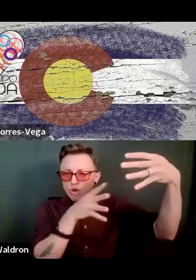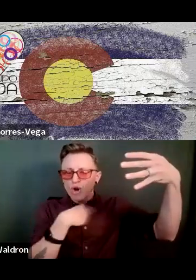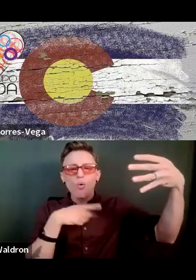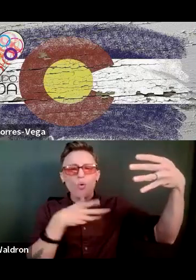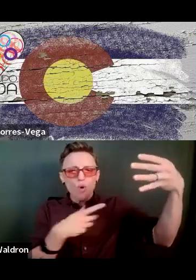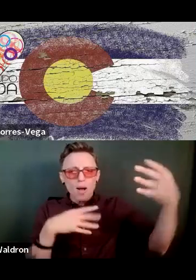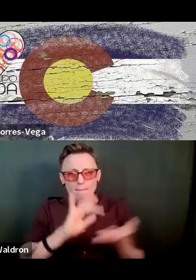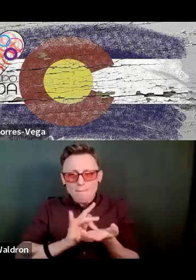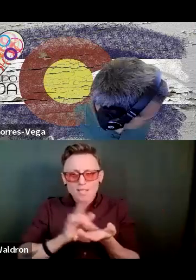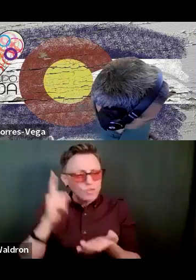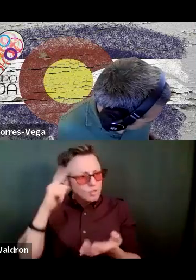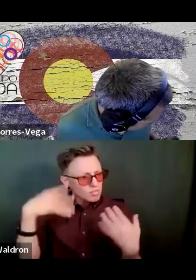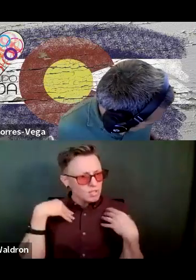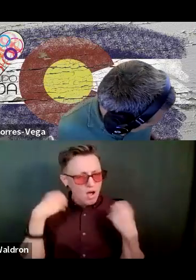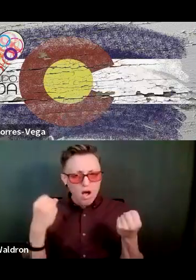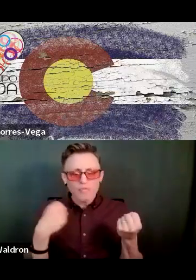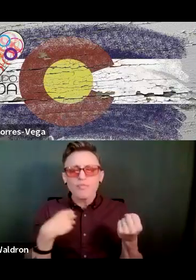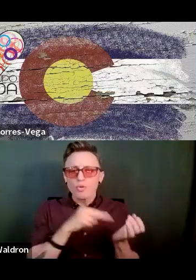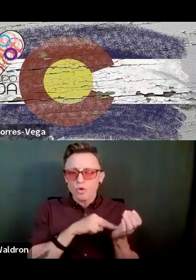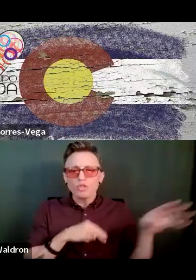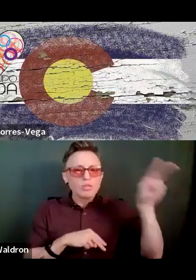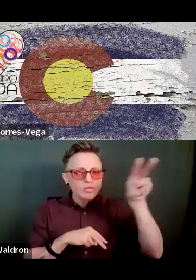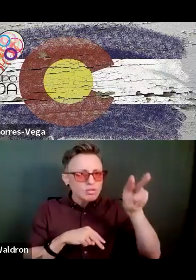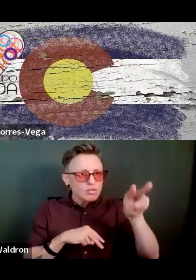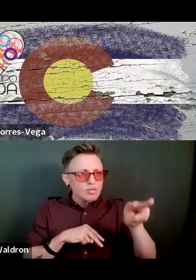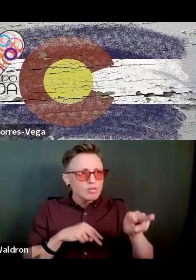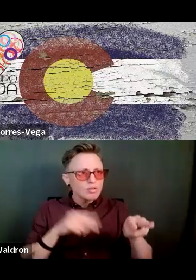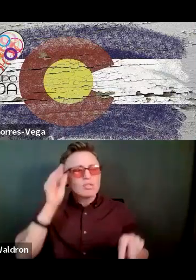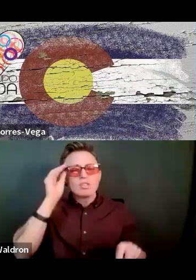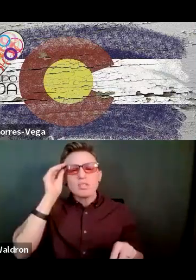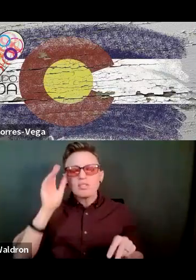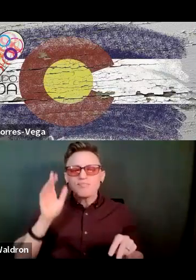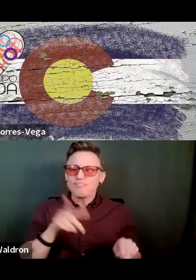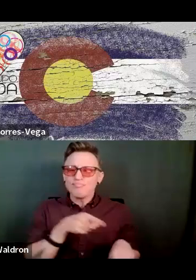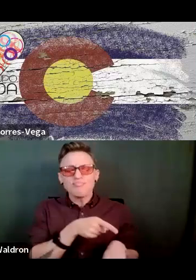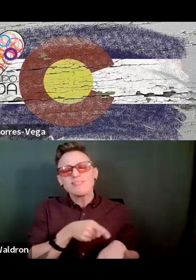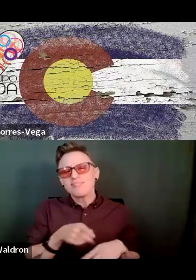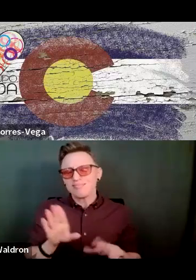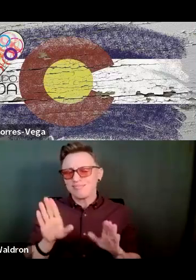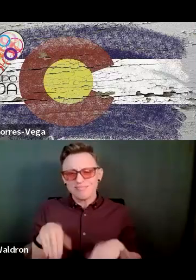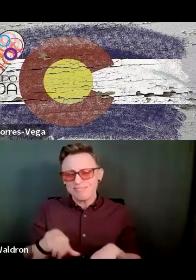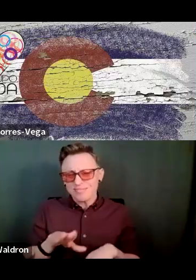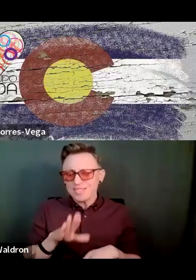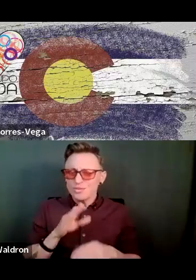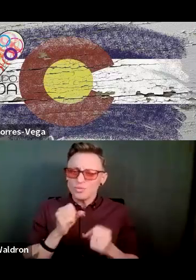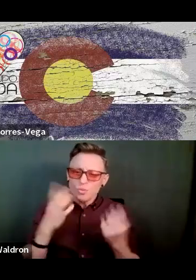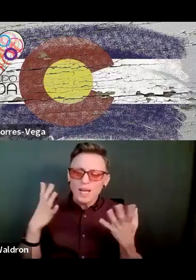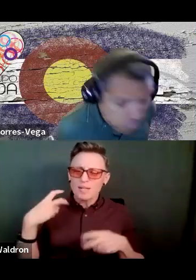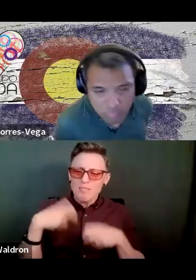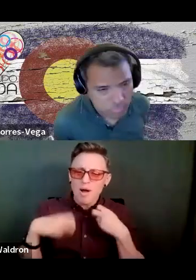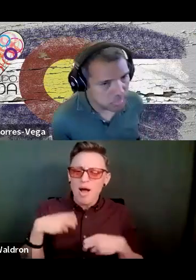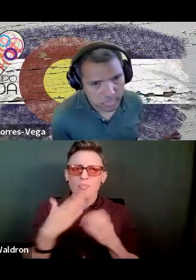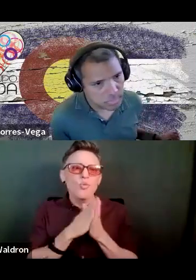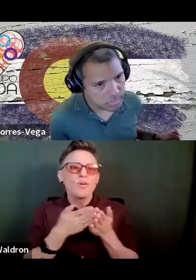health issues, they said that, you know, she was just causing too many problems and asking for too much from the nursing staff. And they,